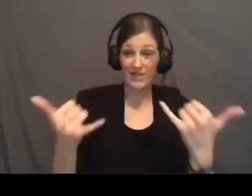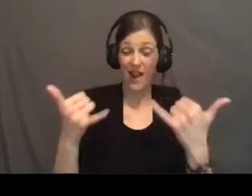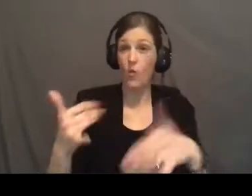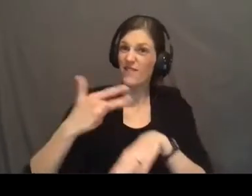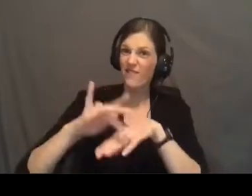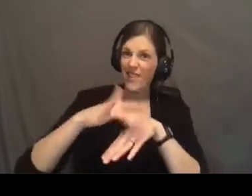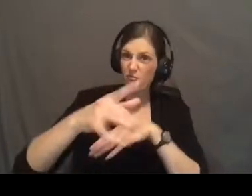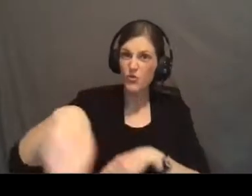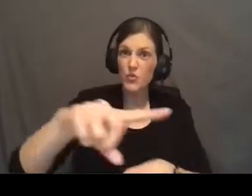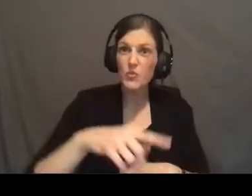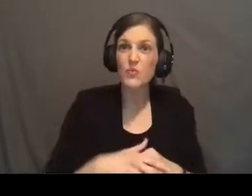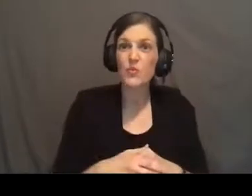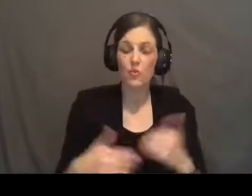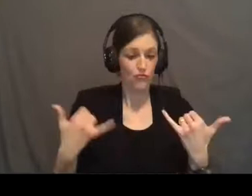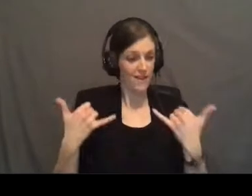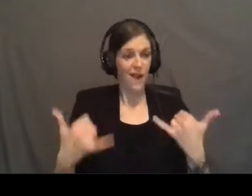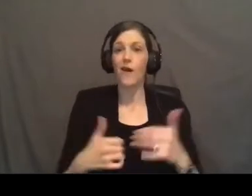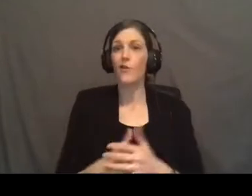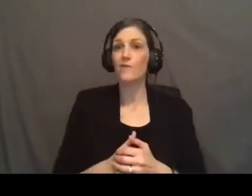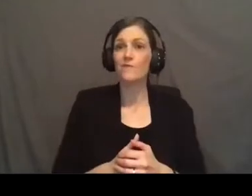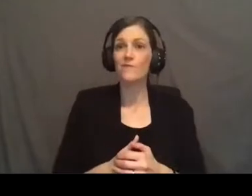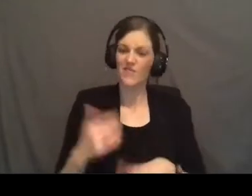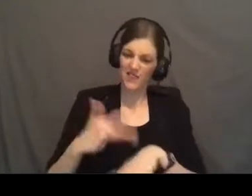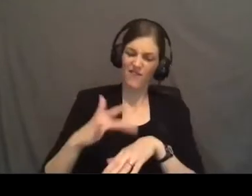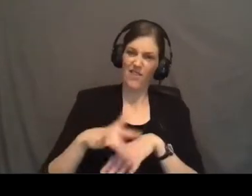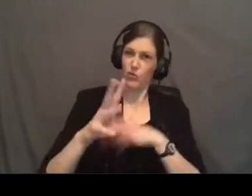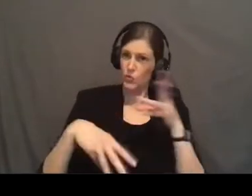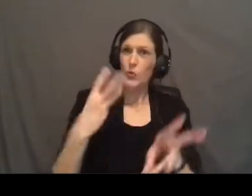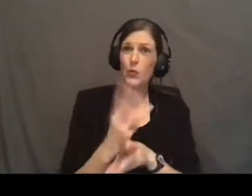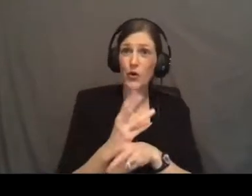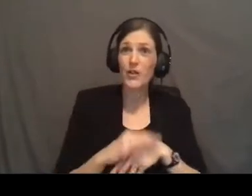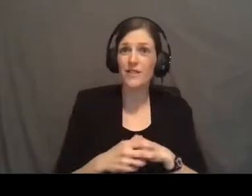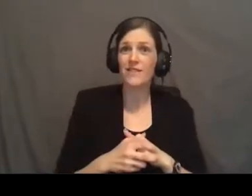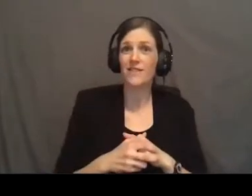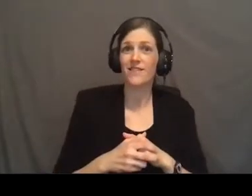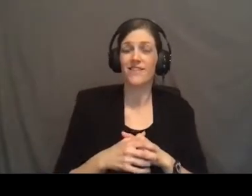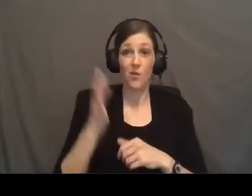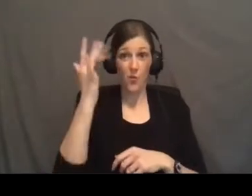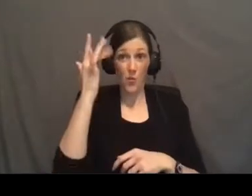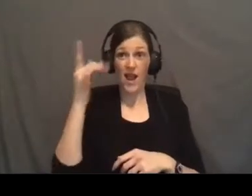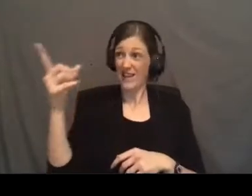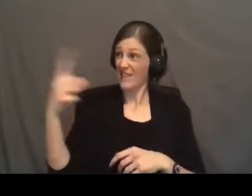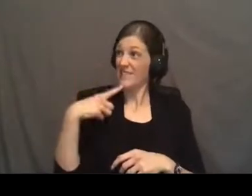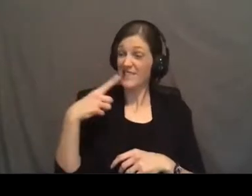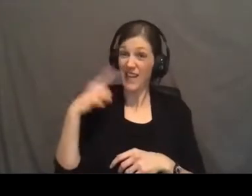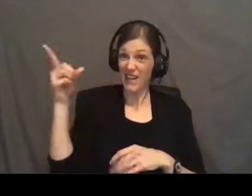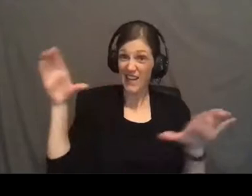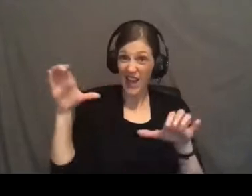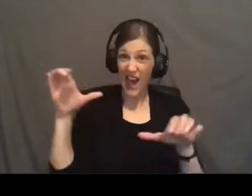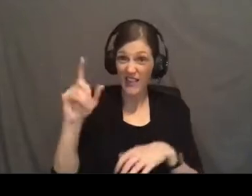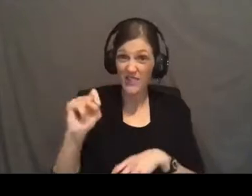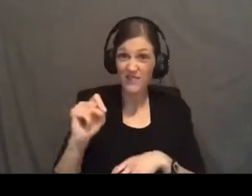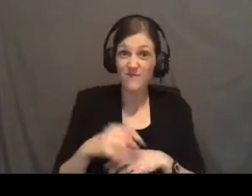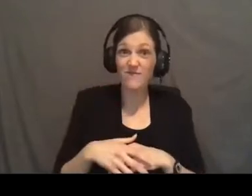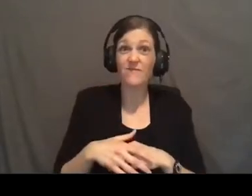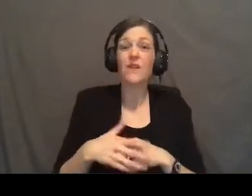to you right now. It's available to the world. Because He said it and He acted upon it.